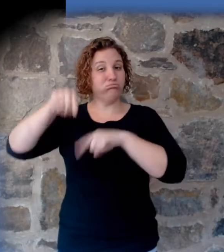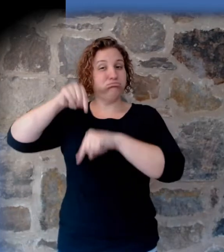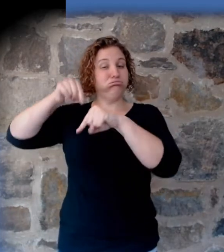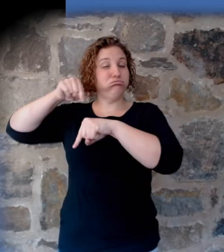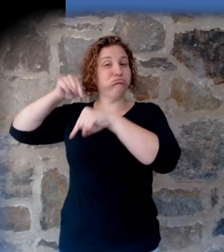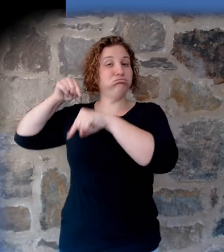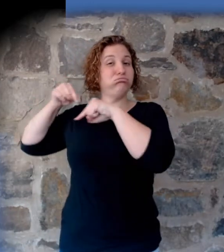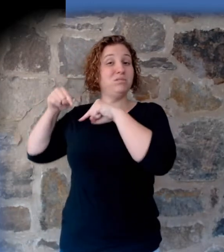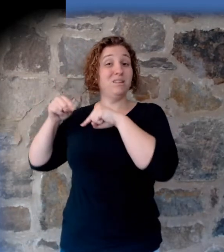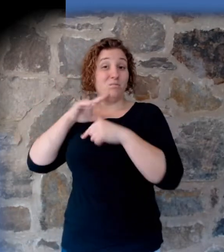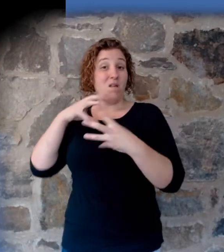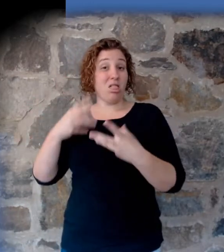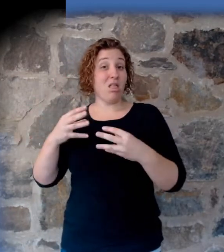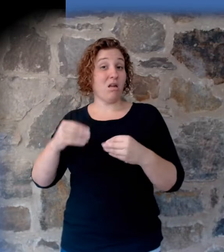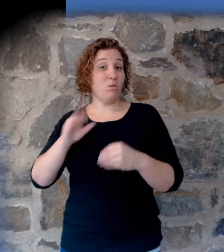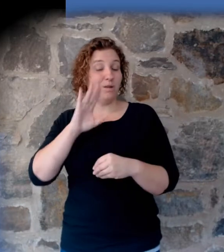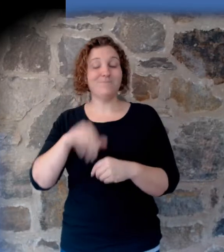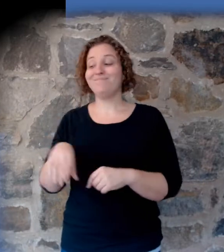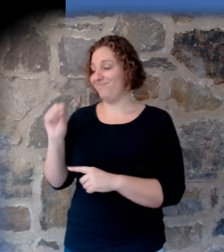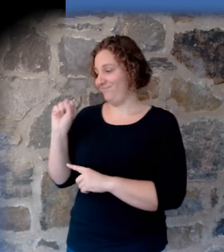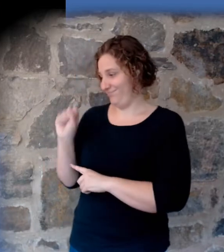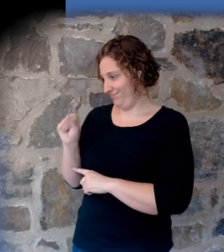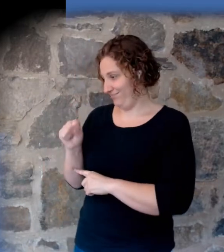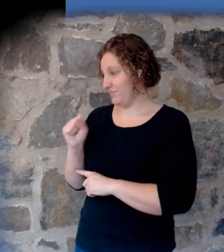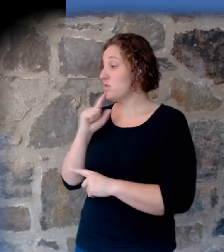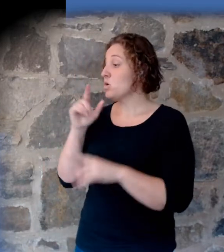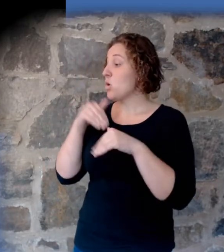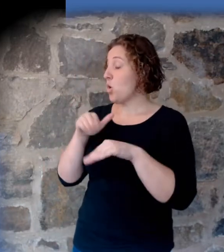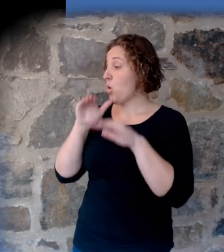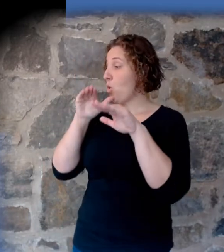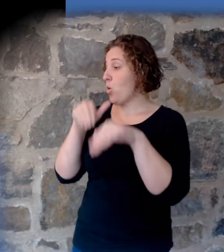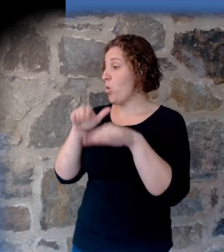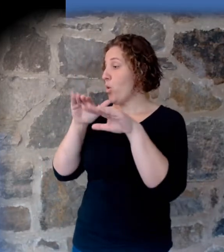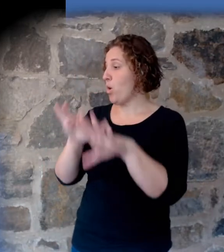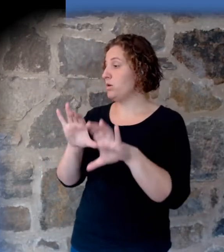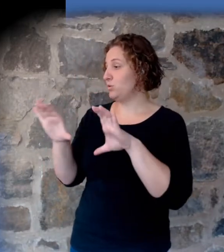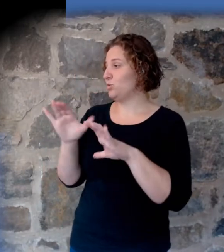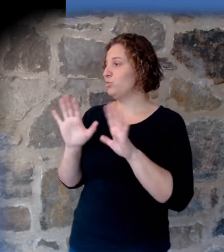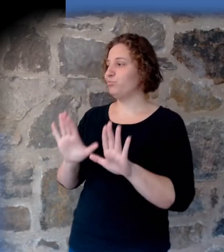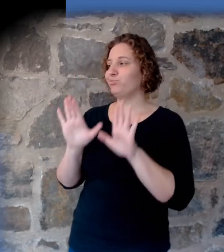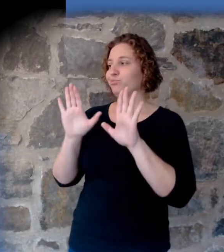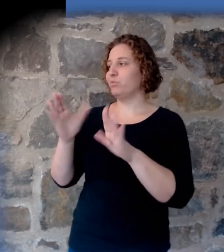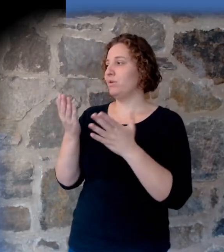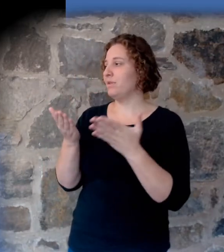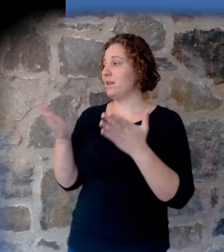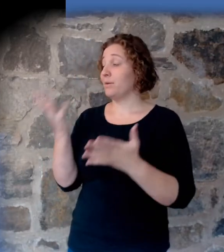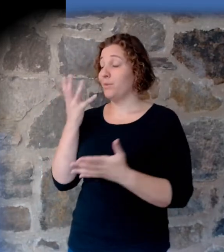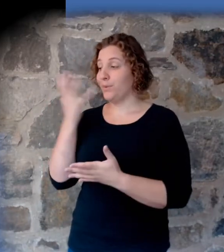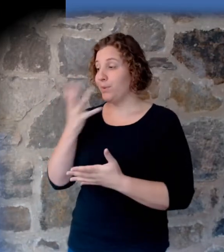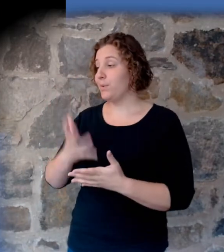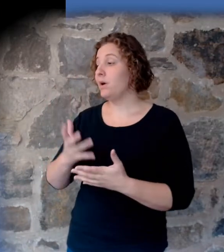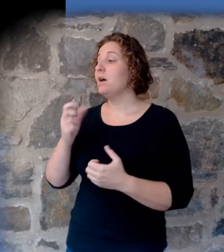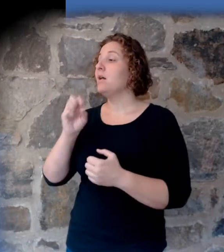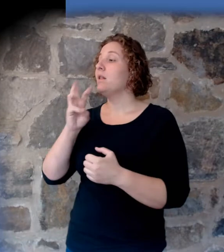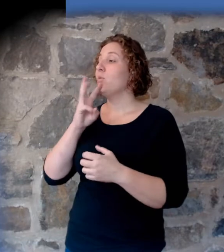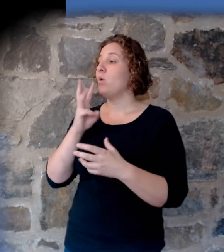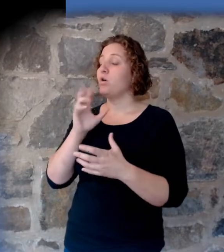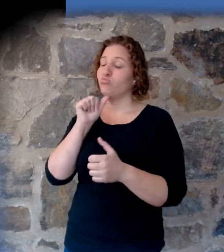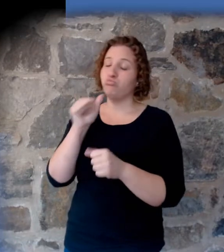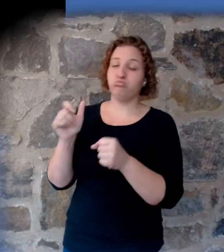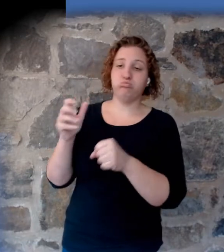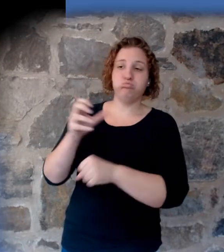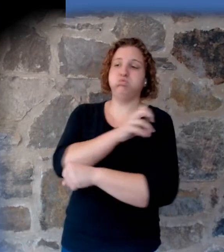liquid? Yes. So the ocean is doing some amazing things, and water of incredible power is